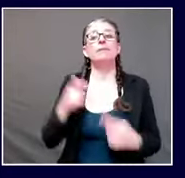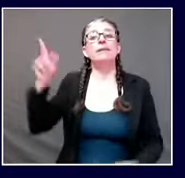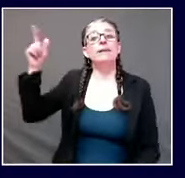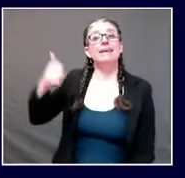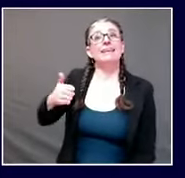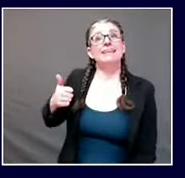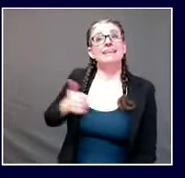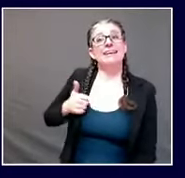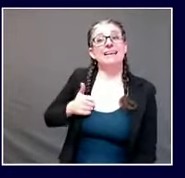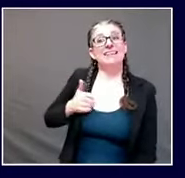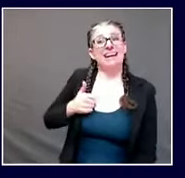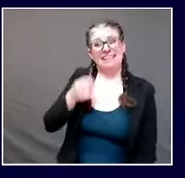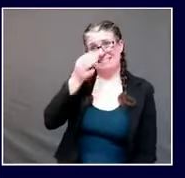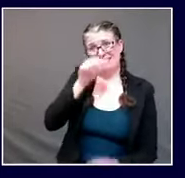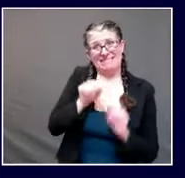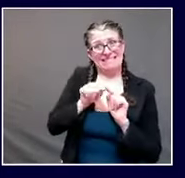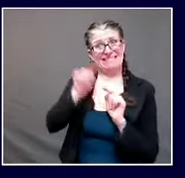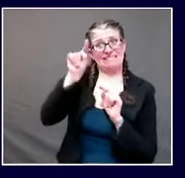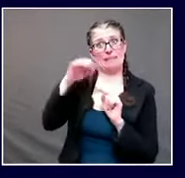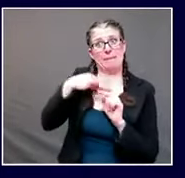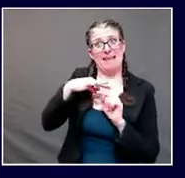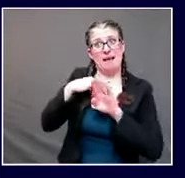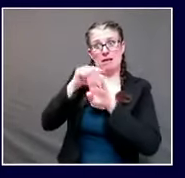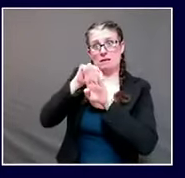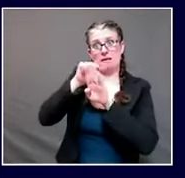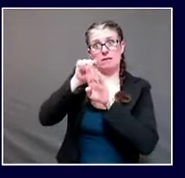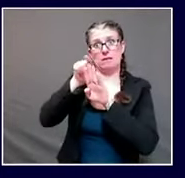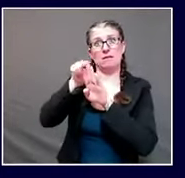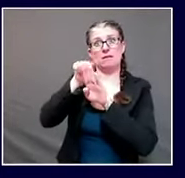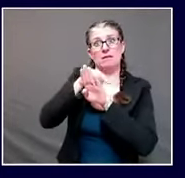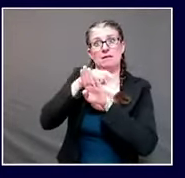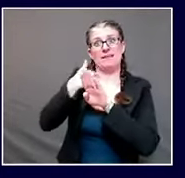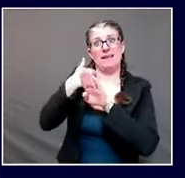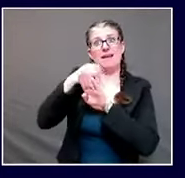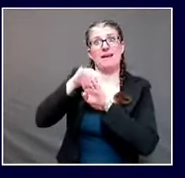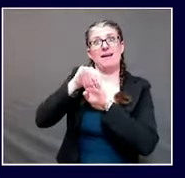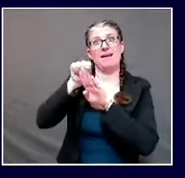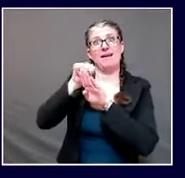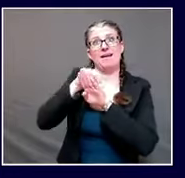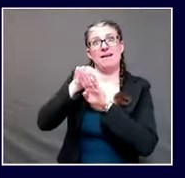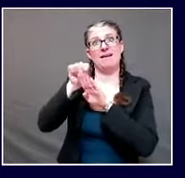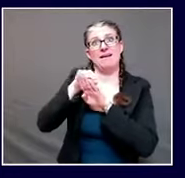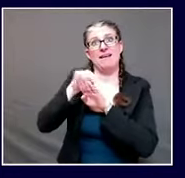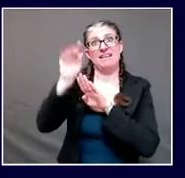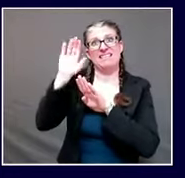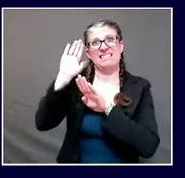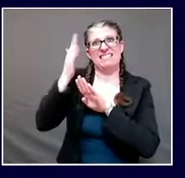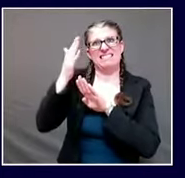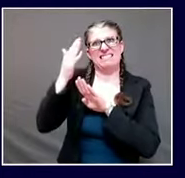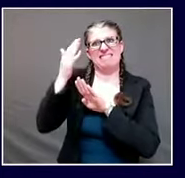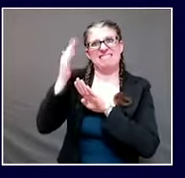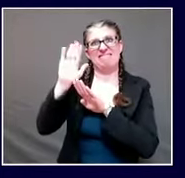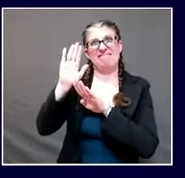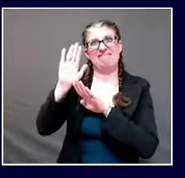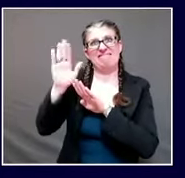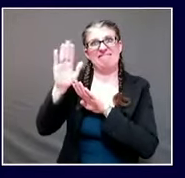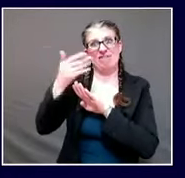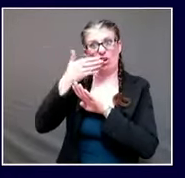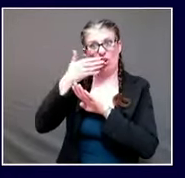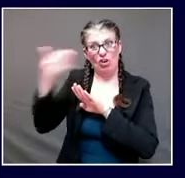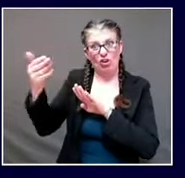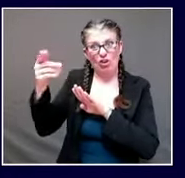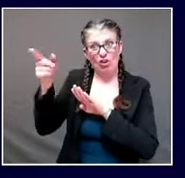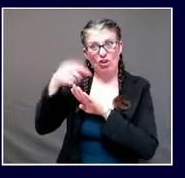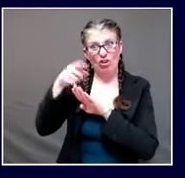and i'm curious what we could learn from them and maybe what what they've been doing that we that we haven't um